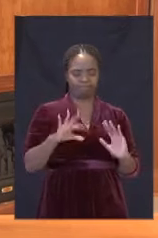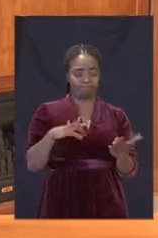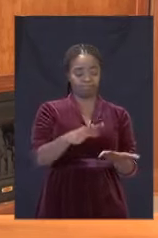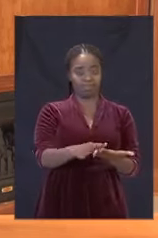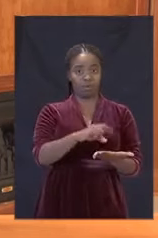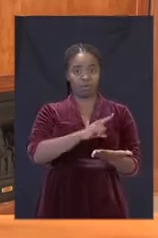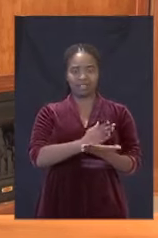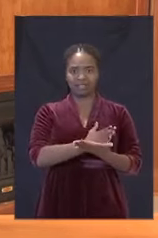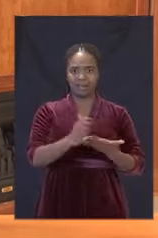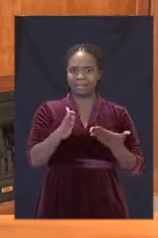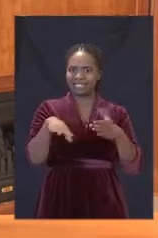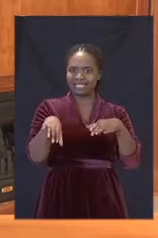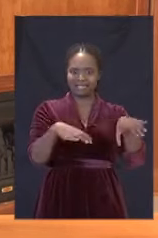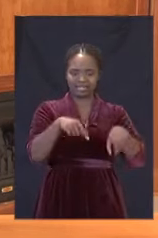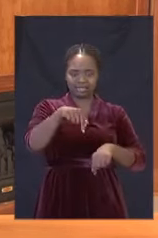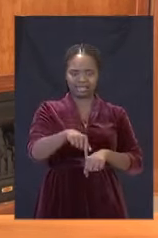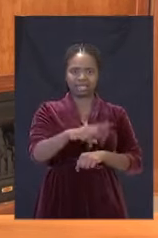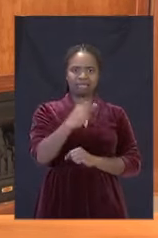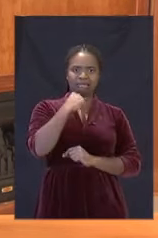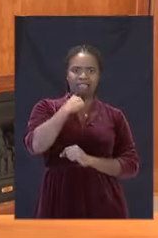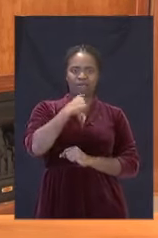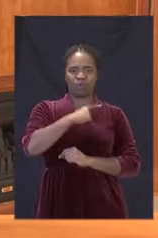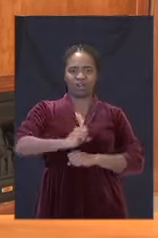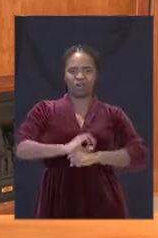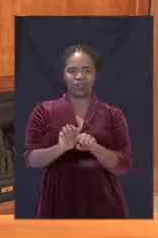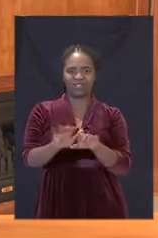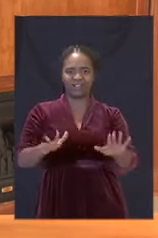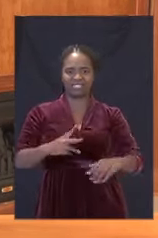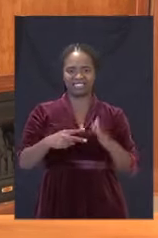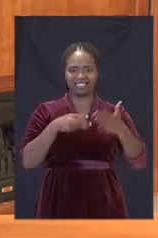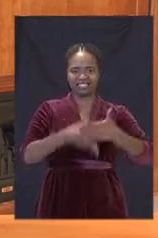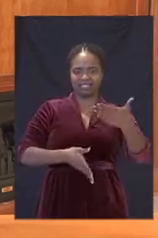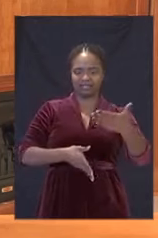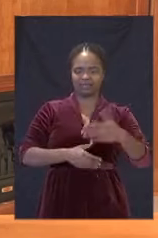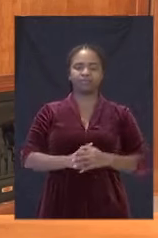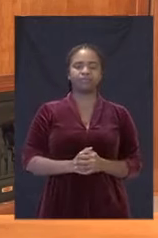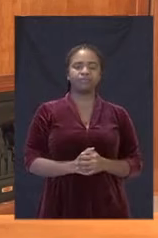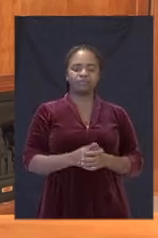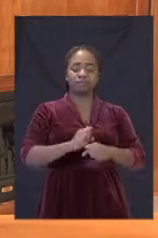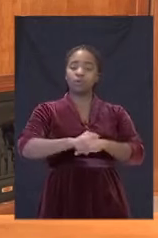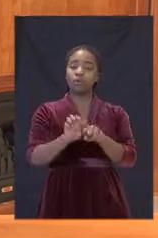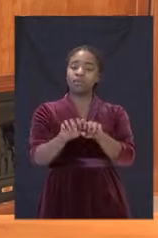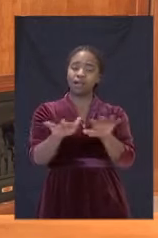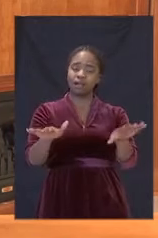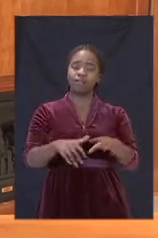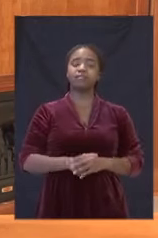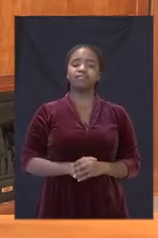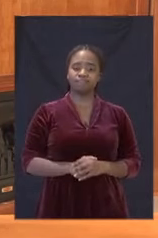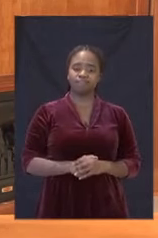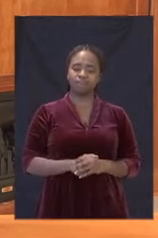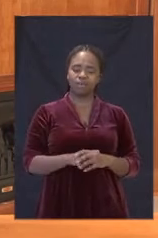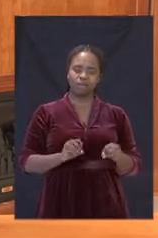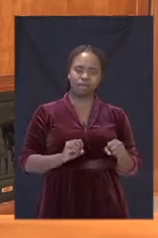religious activities. The coronavirus pandemic has had a profound impact